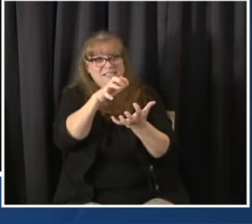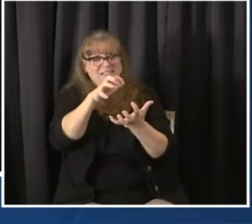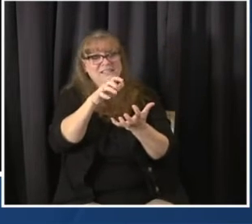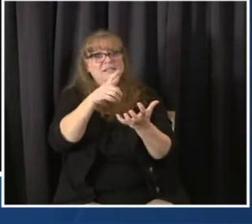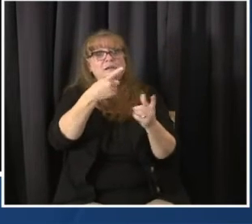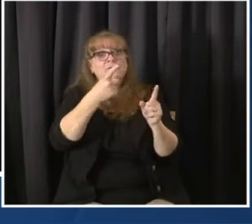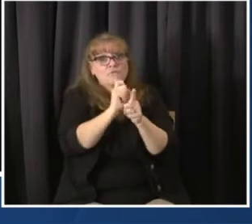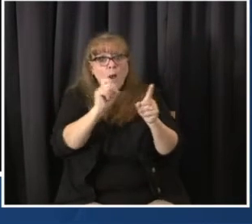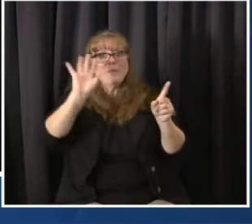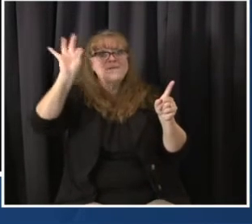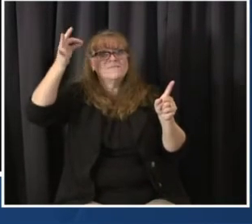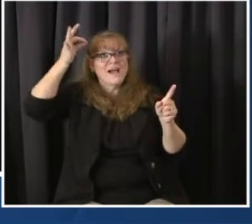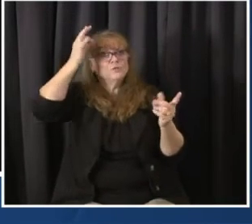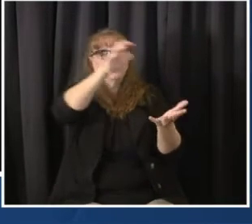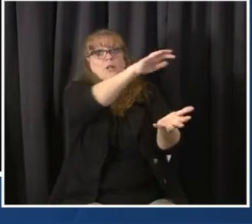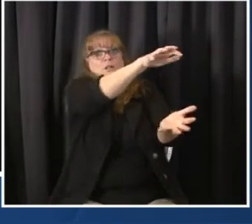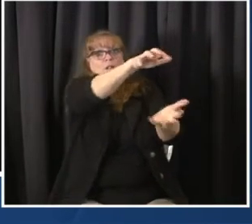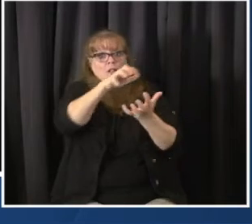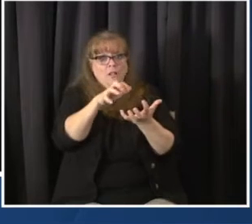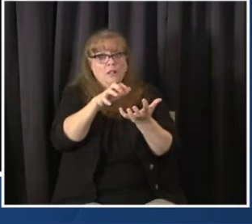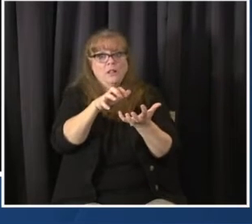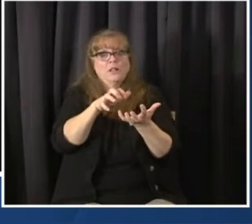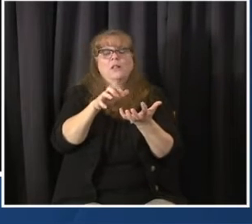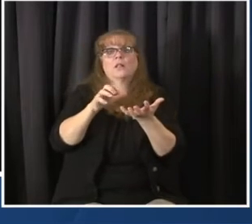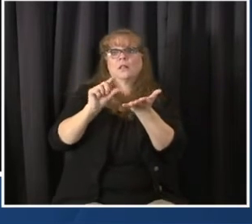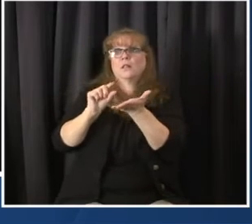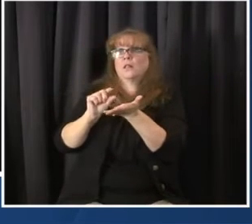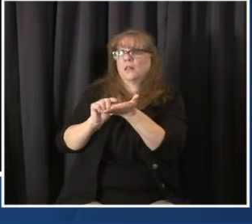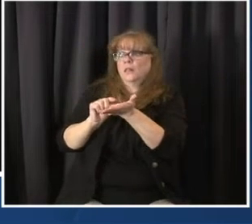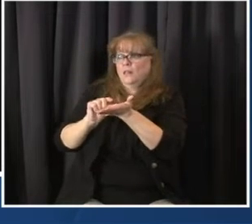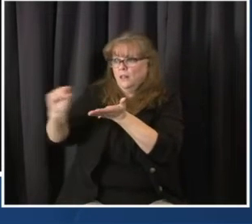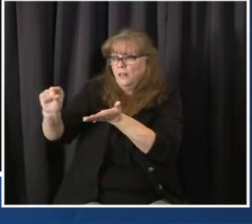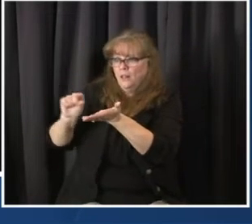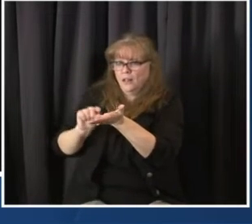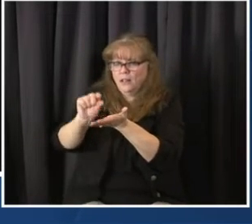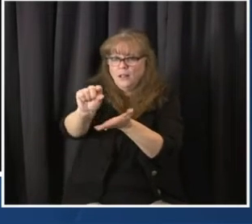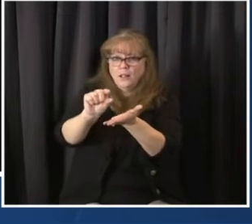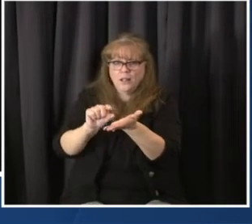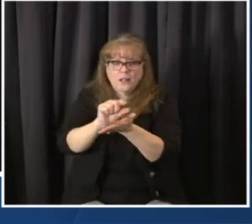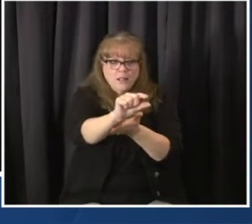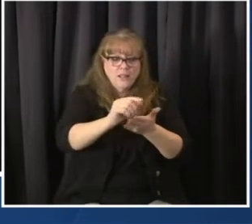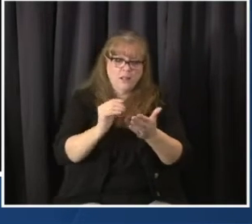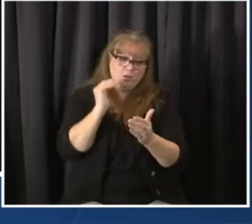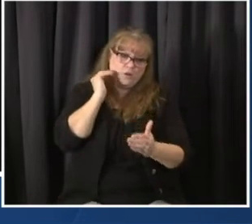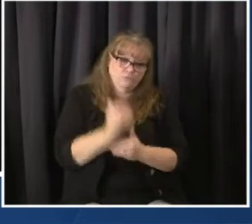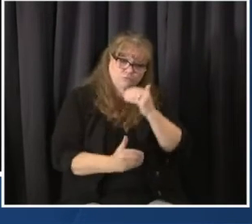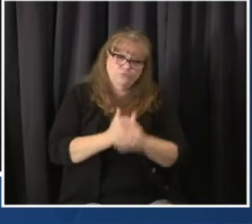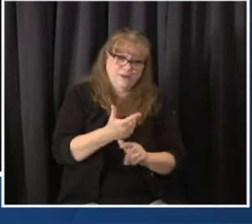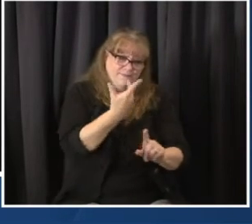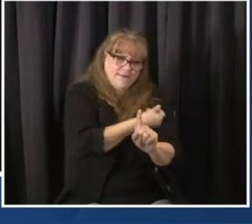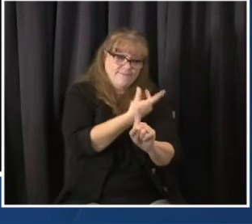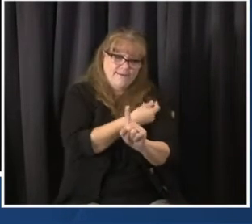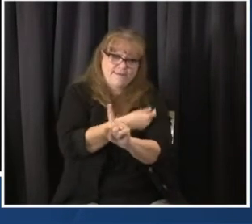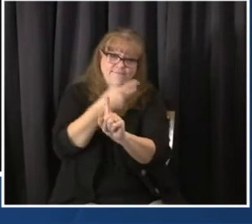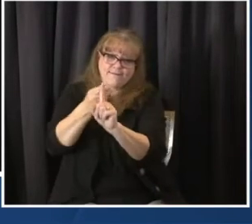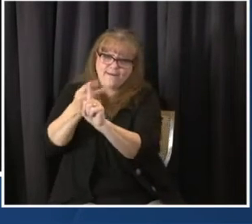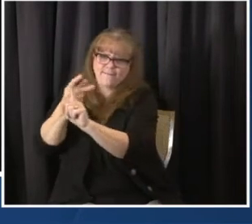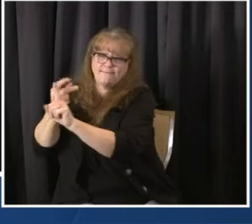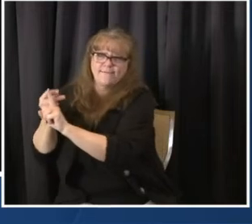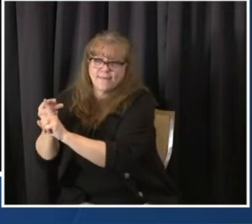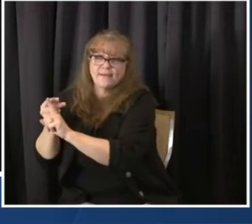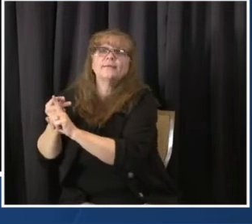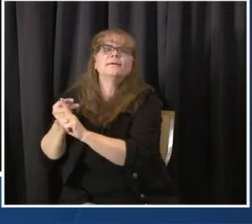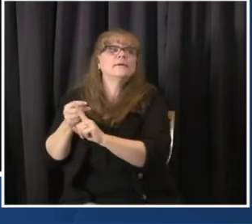and I'll give you a few few updates on that as well. This shows how we're going to reach that goal of 70% of